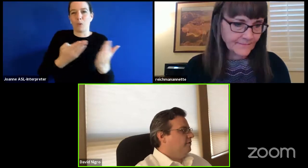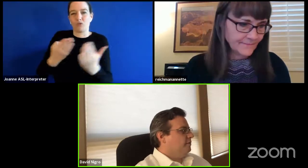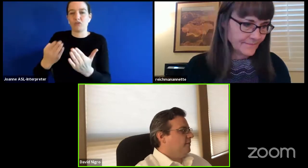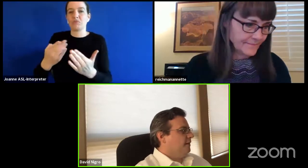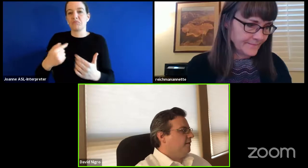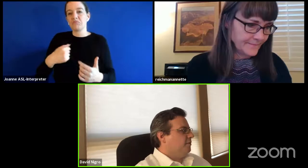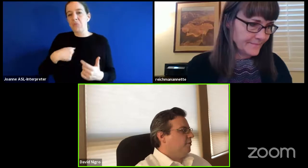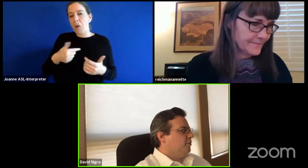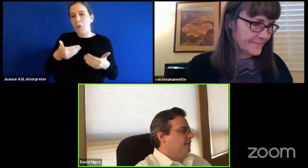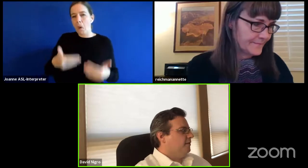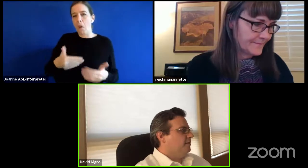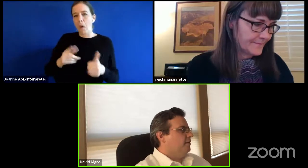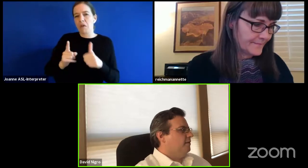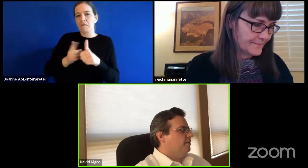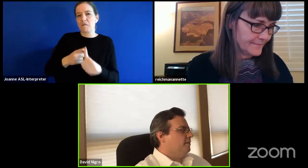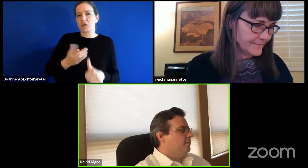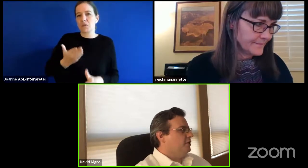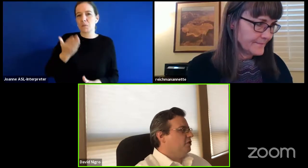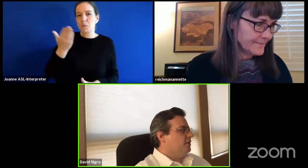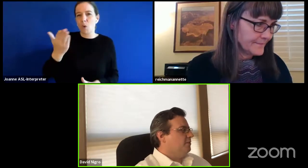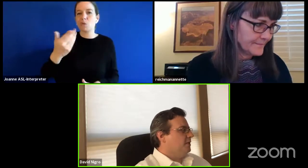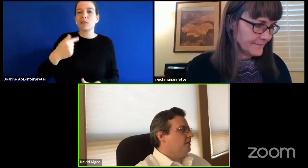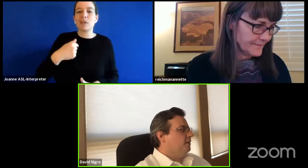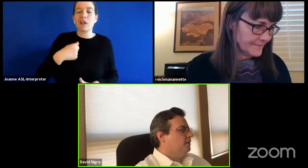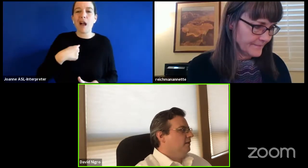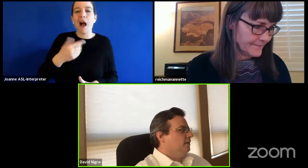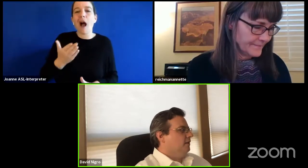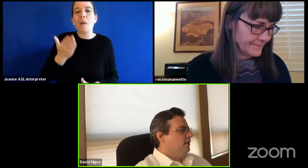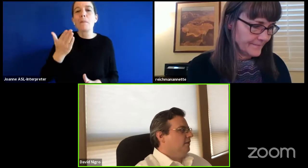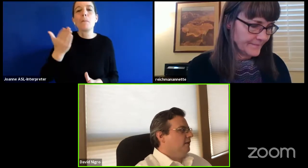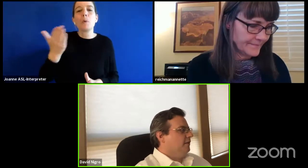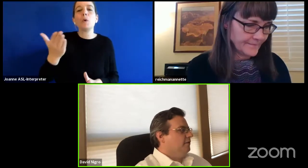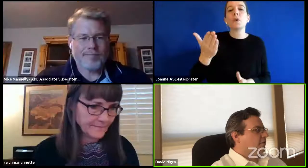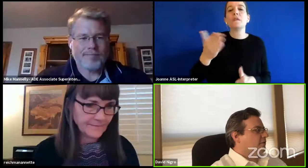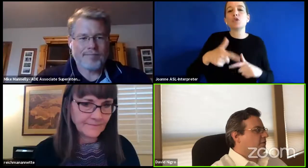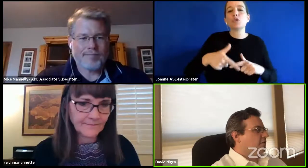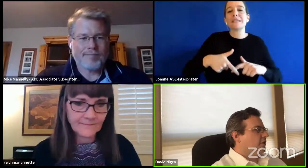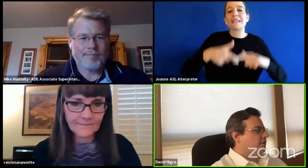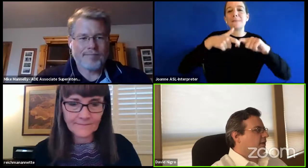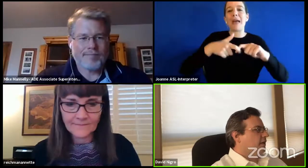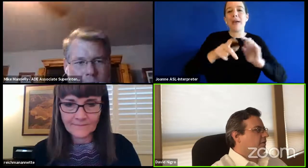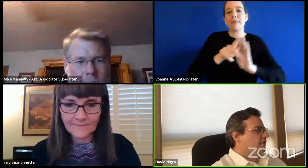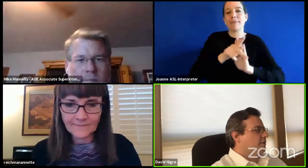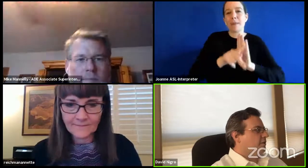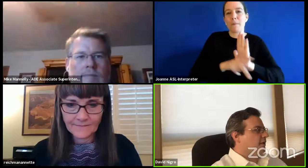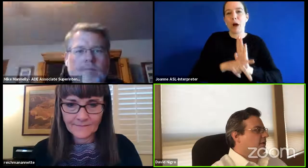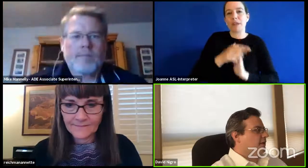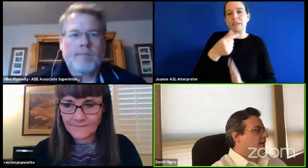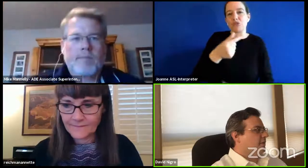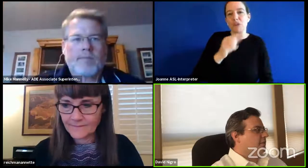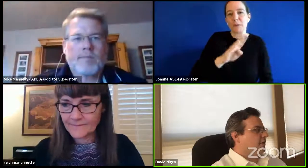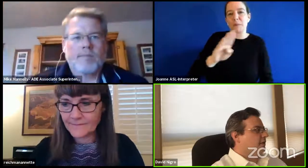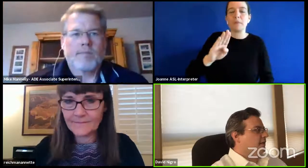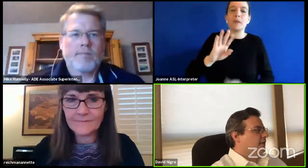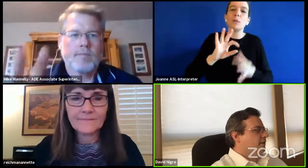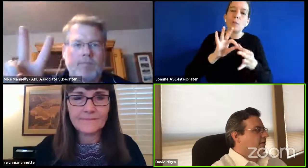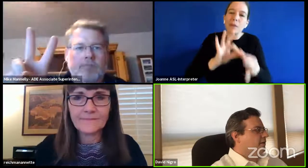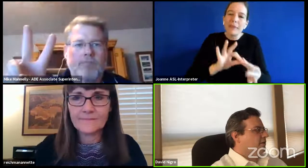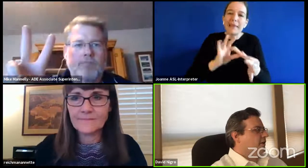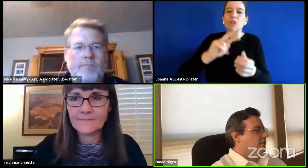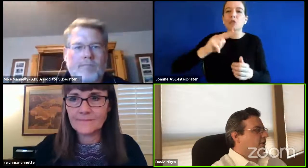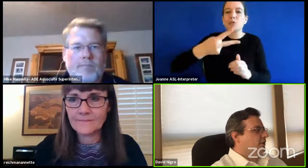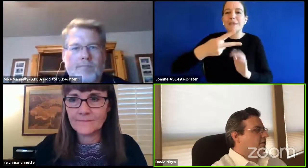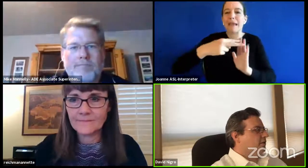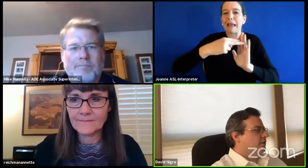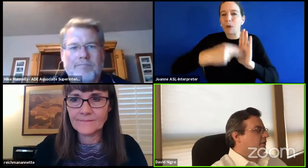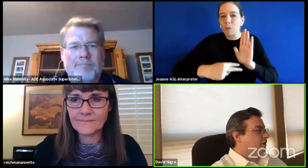moved to suspend governing board policy bgb uh related to first and second reading regarding policy adoption for